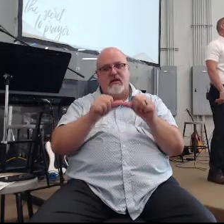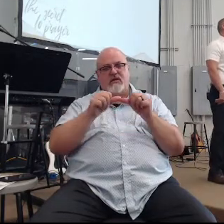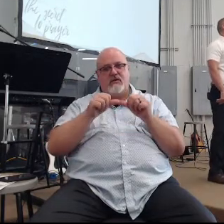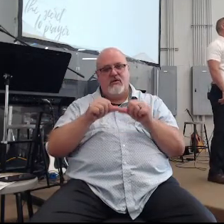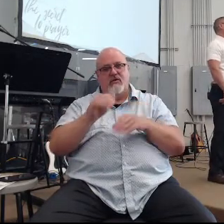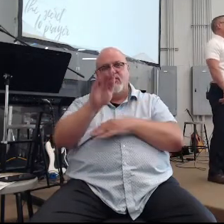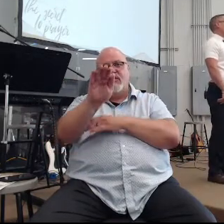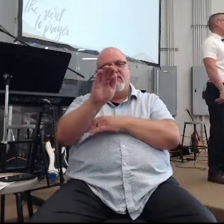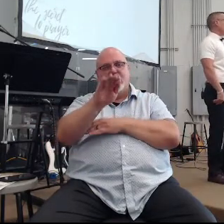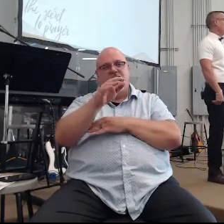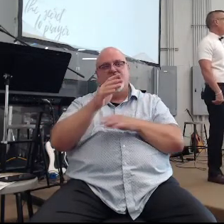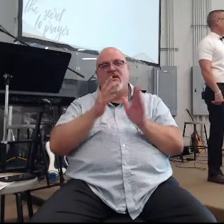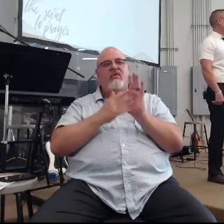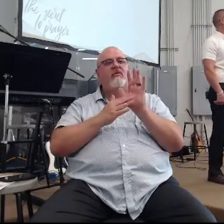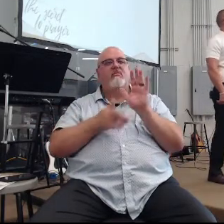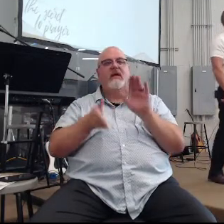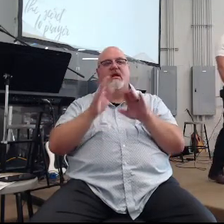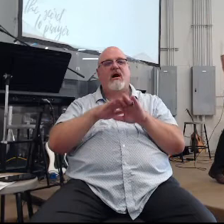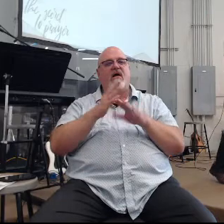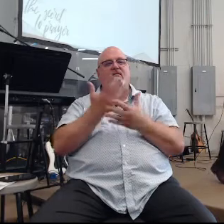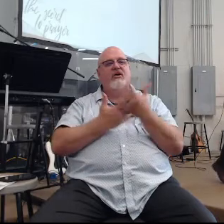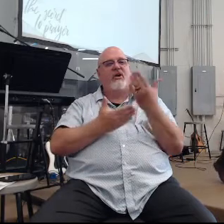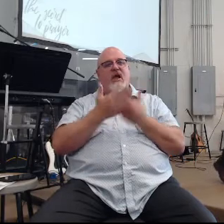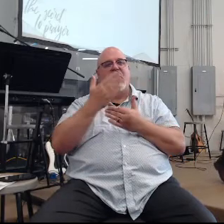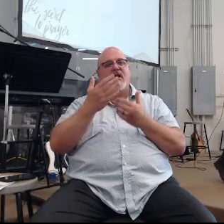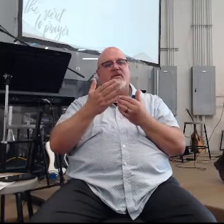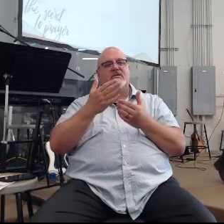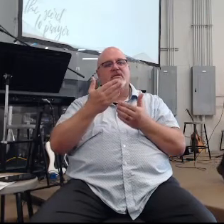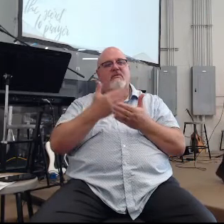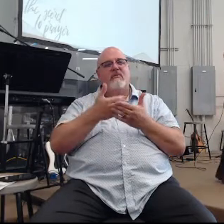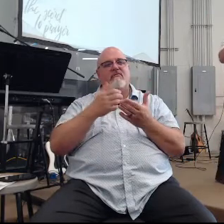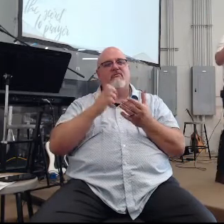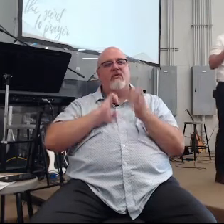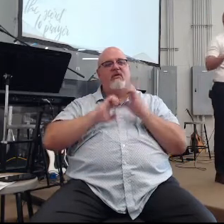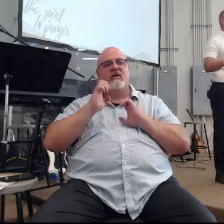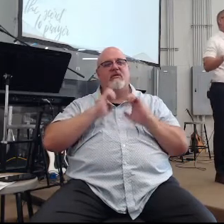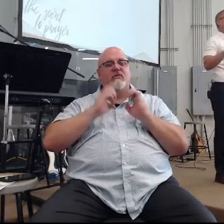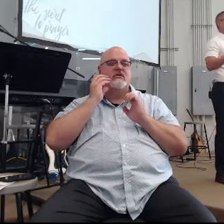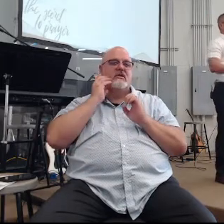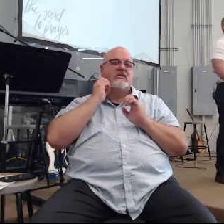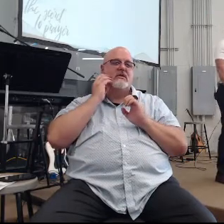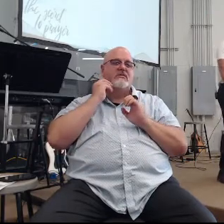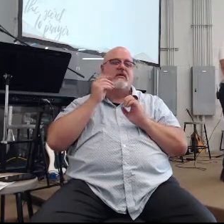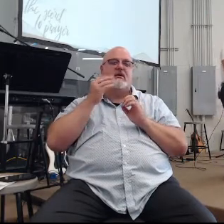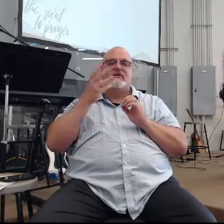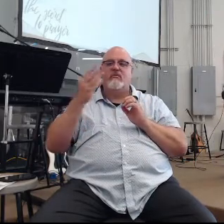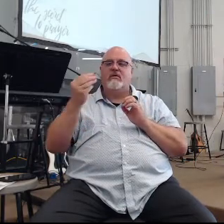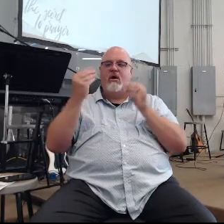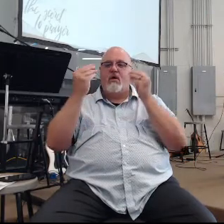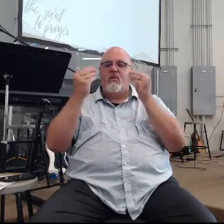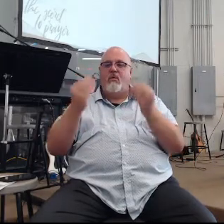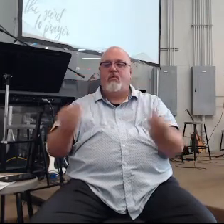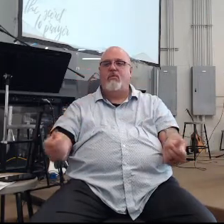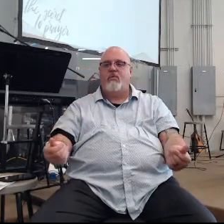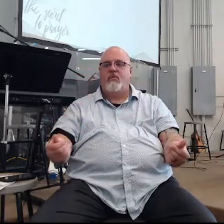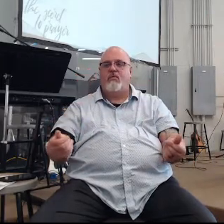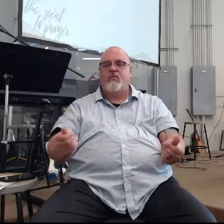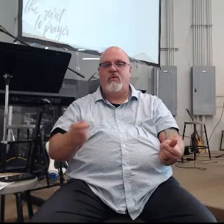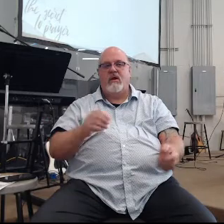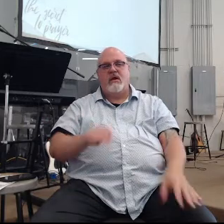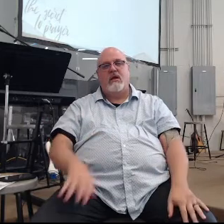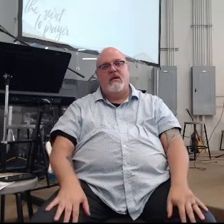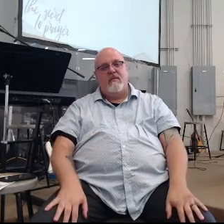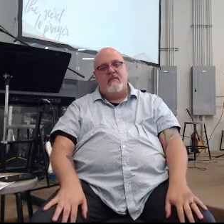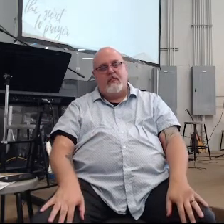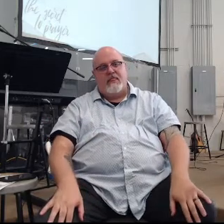they didn't get the blood off their hands before their emotional experience with God was gone and man that